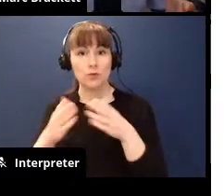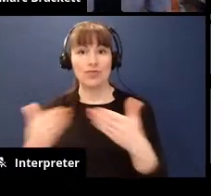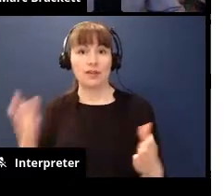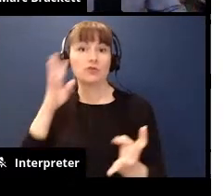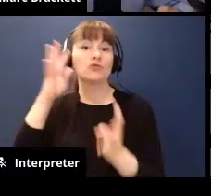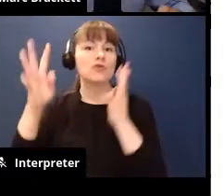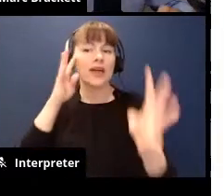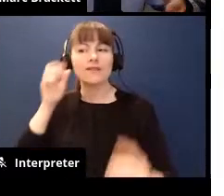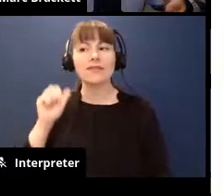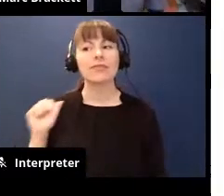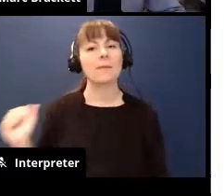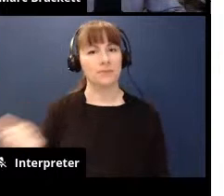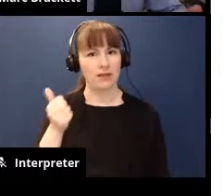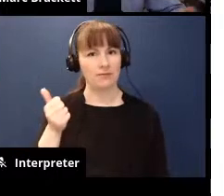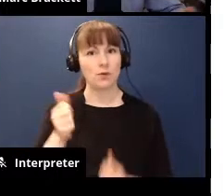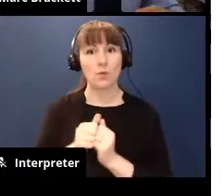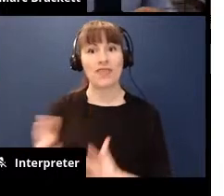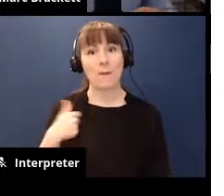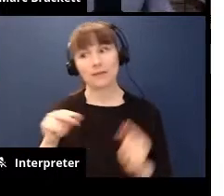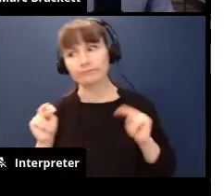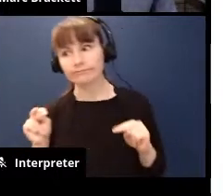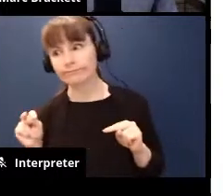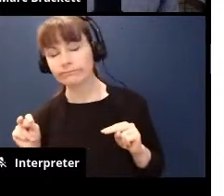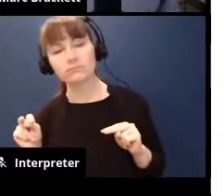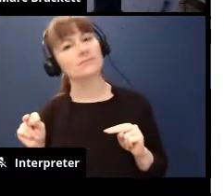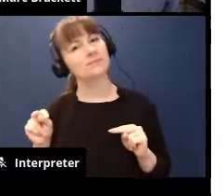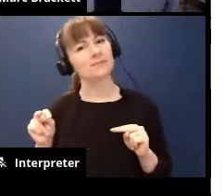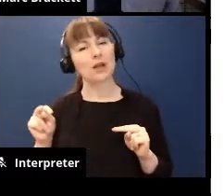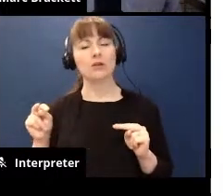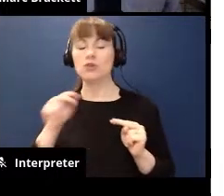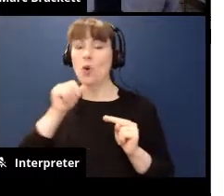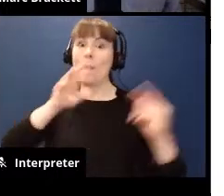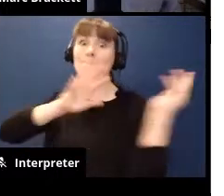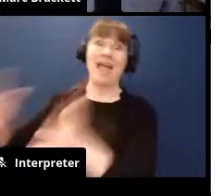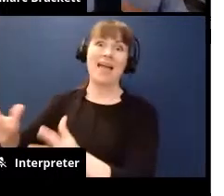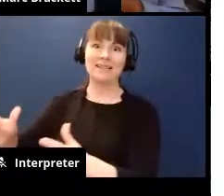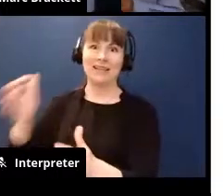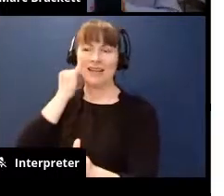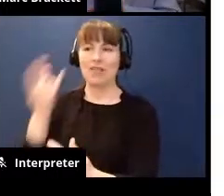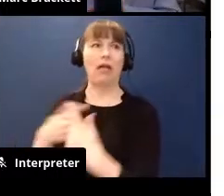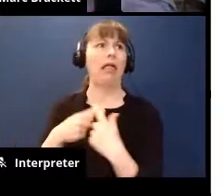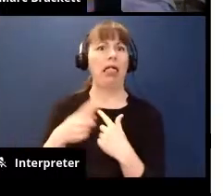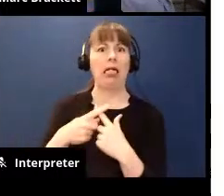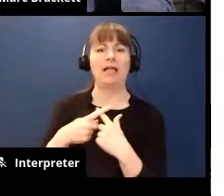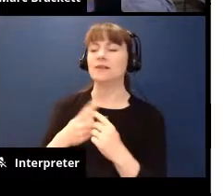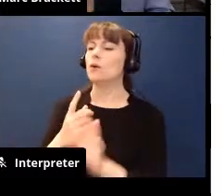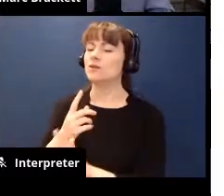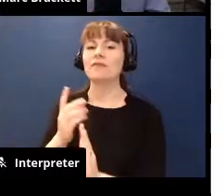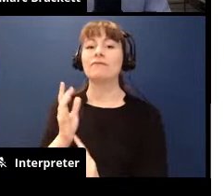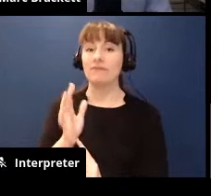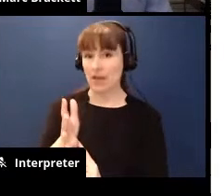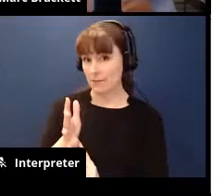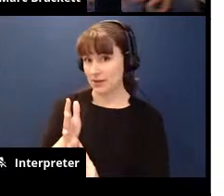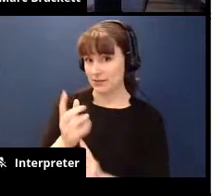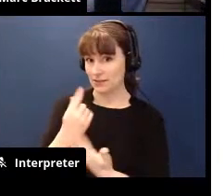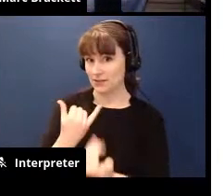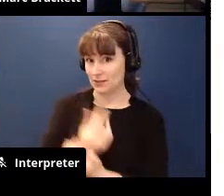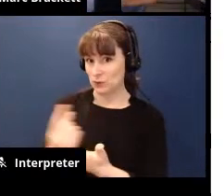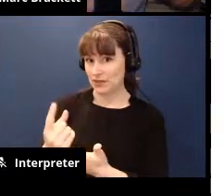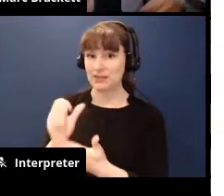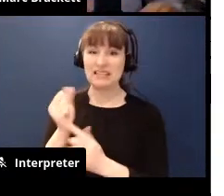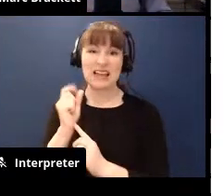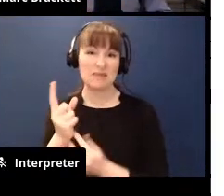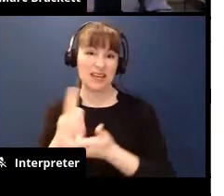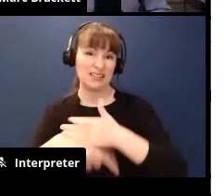creative on their own you know without your presence you don't want to just abandon them if they have that codependency it's like five minutes this week and then 10